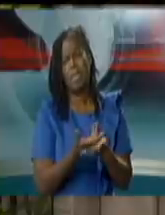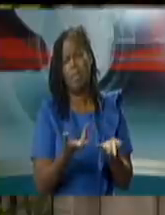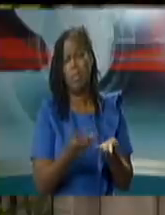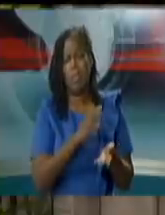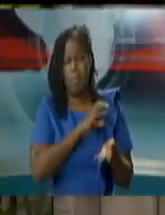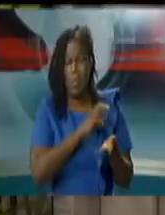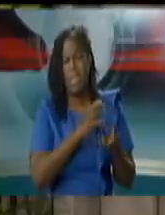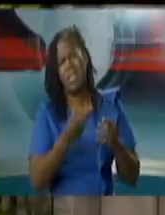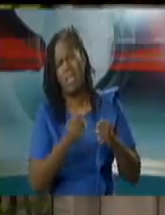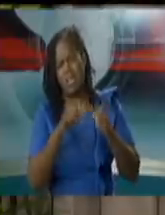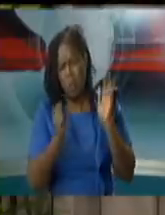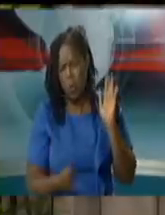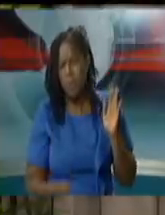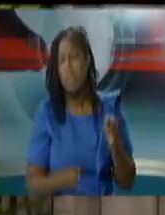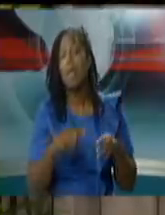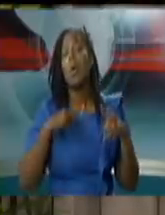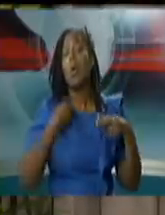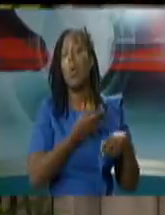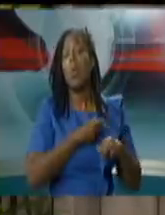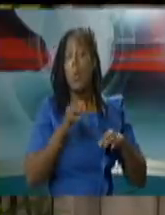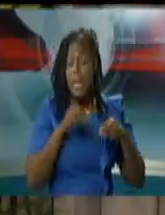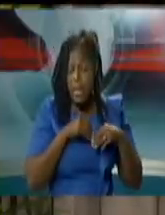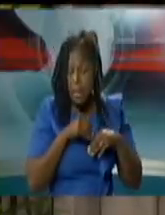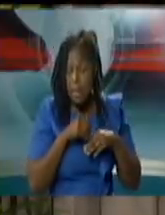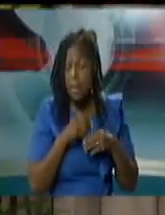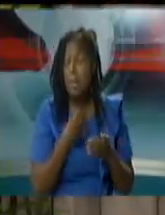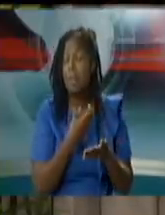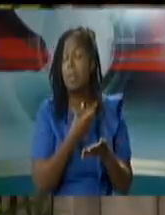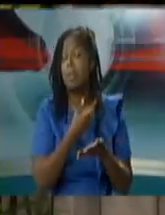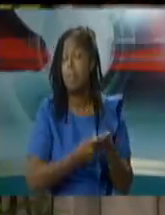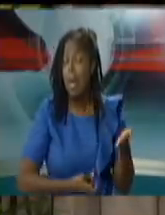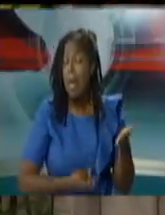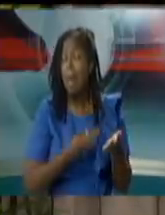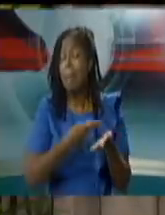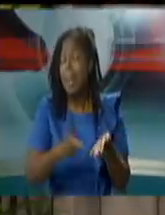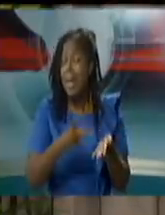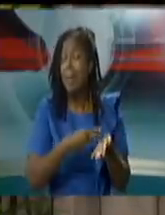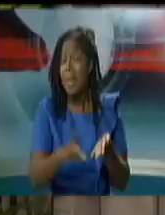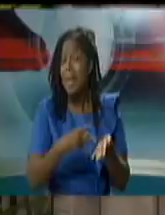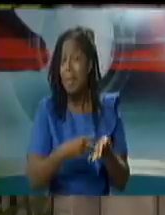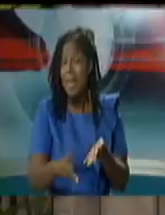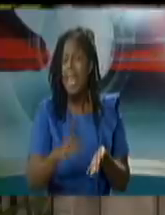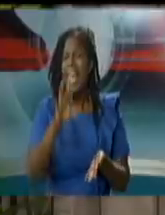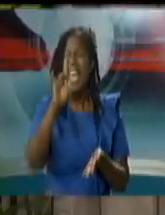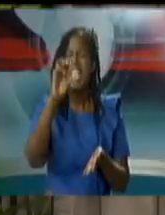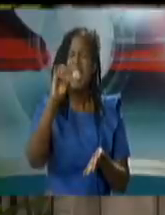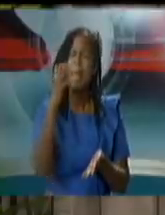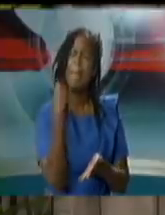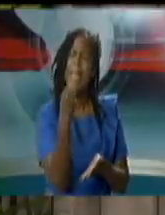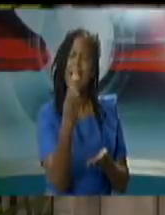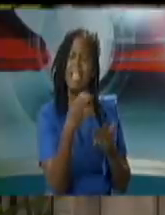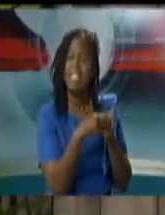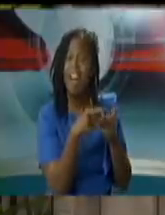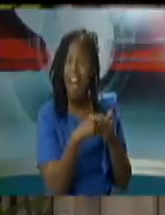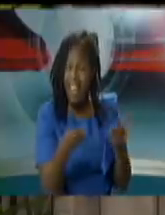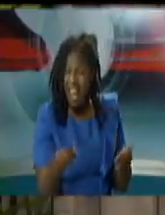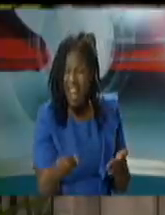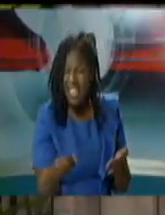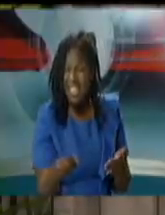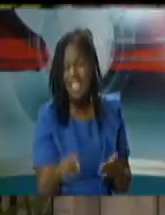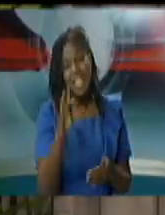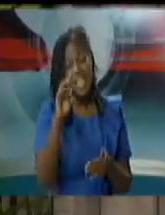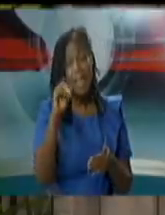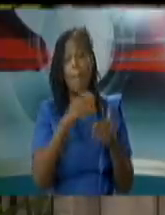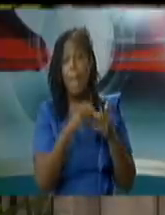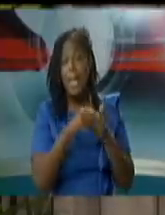tt dollars a year in prisoner transport to and from the courts 80 million dollars on average anywhere between 60